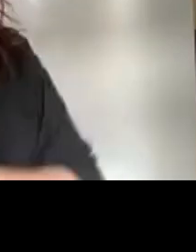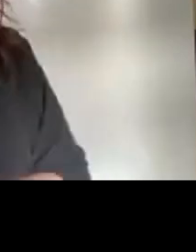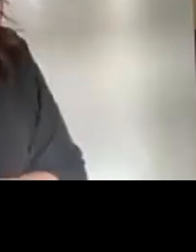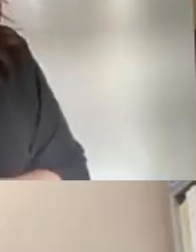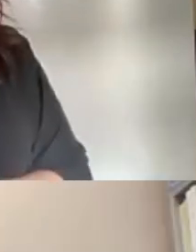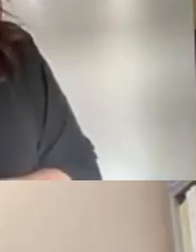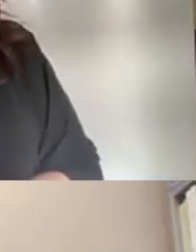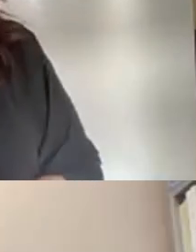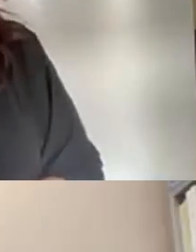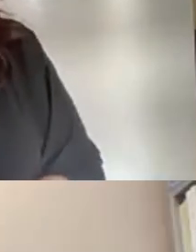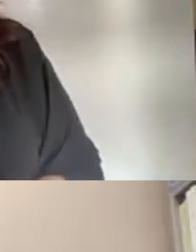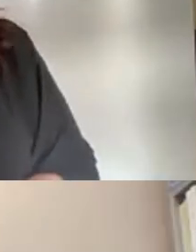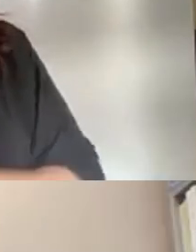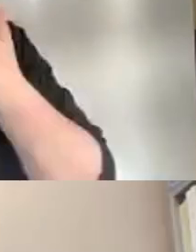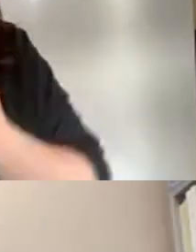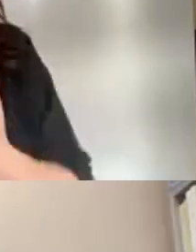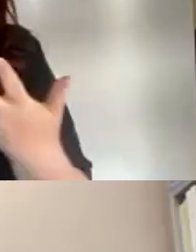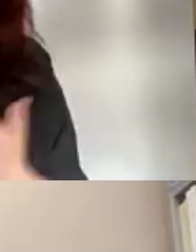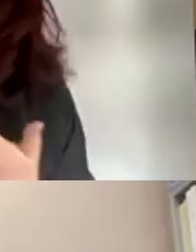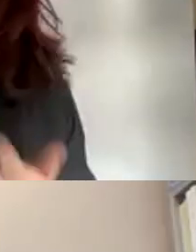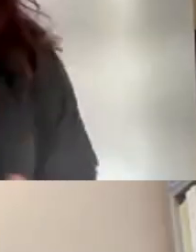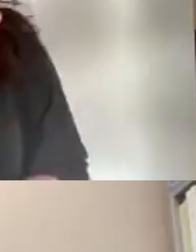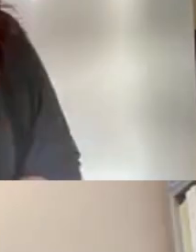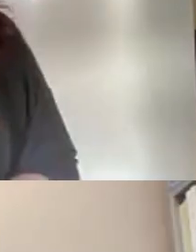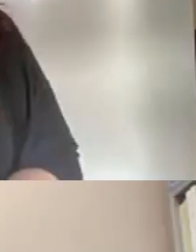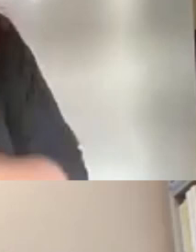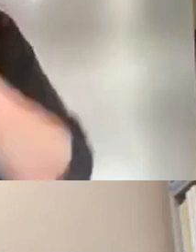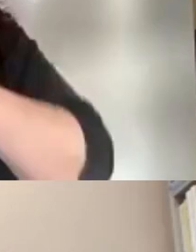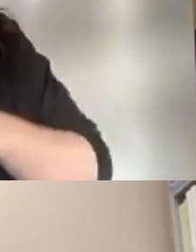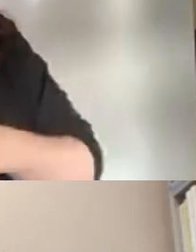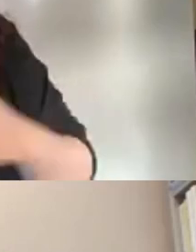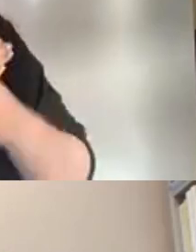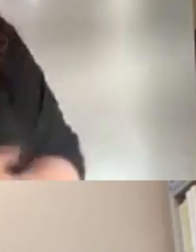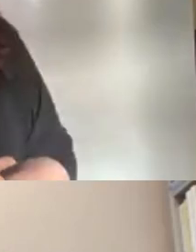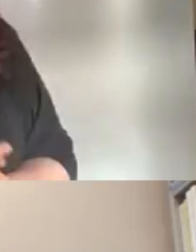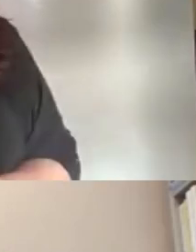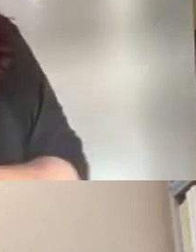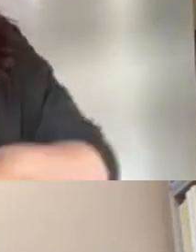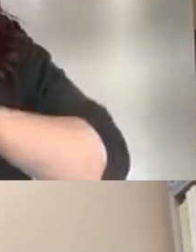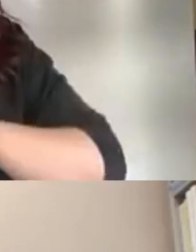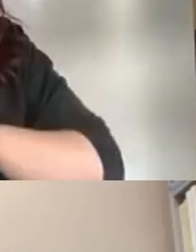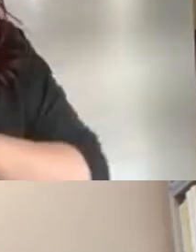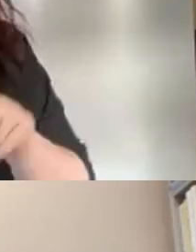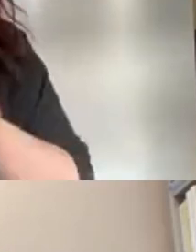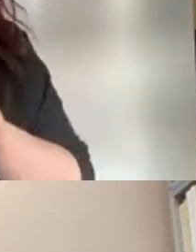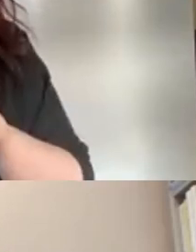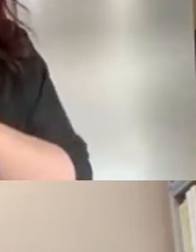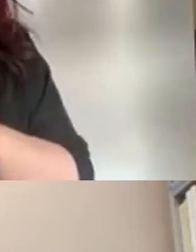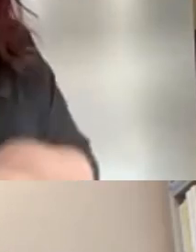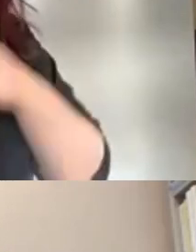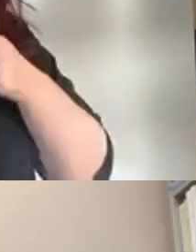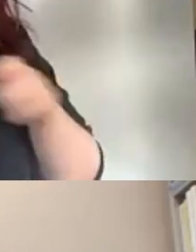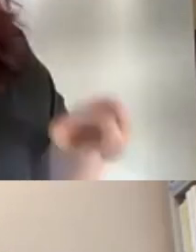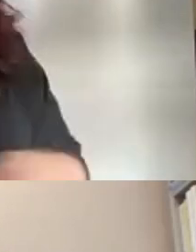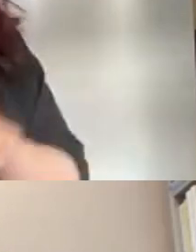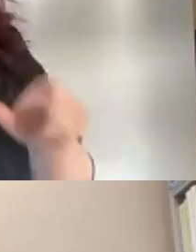describe how and why the Deaf History Scotland archive was set up and the challenges of maintaining these archives. Over